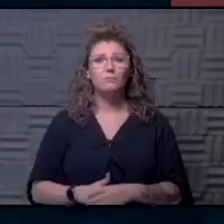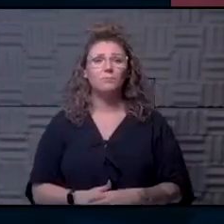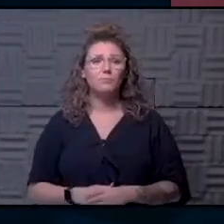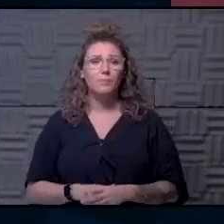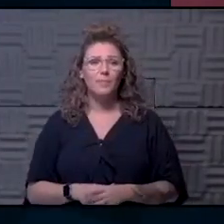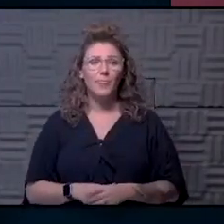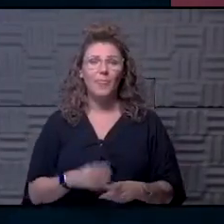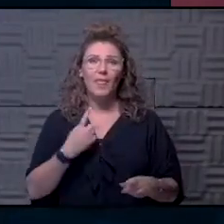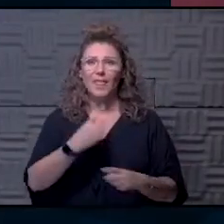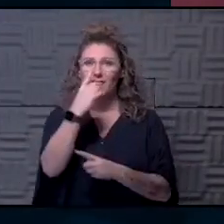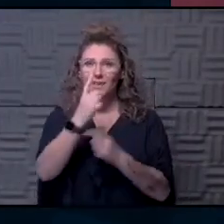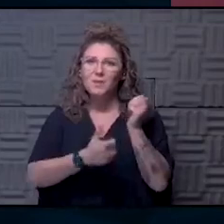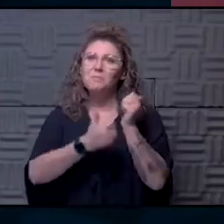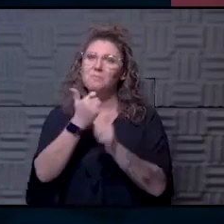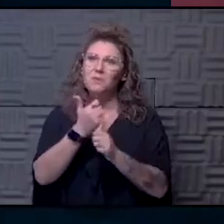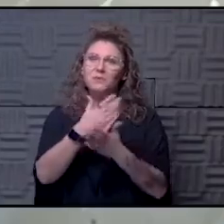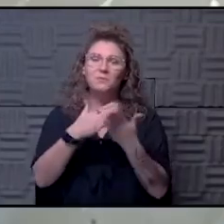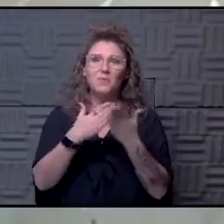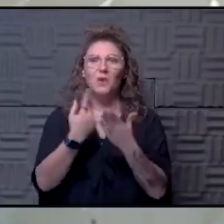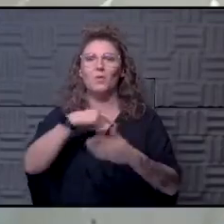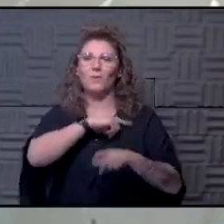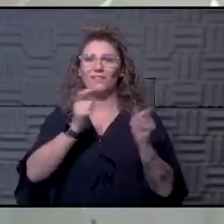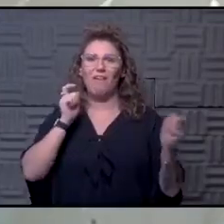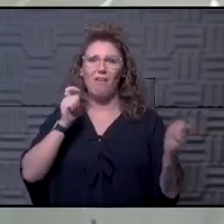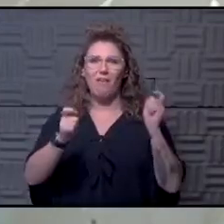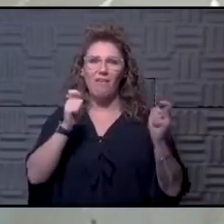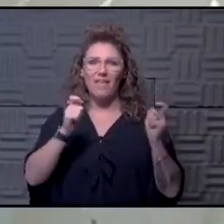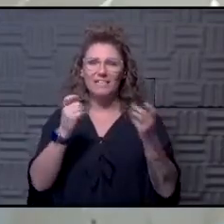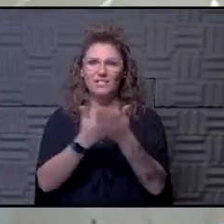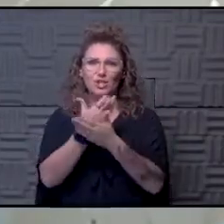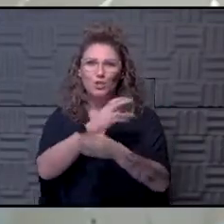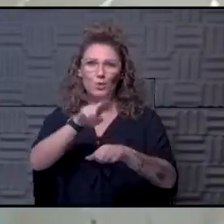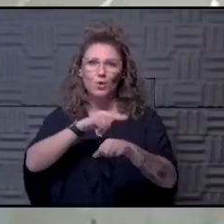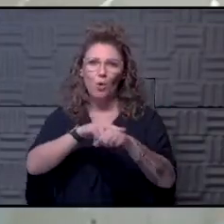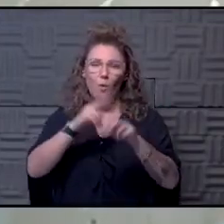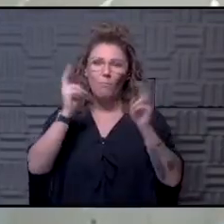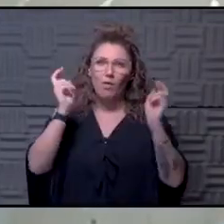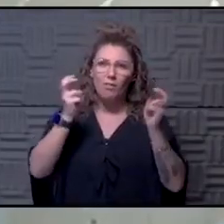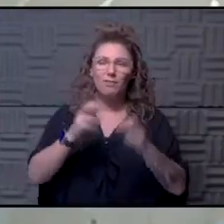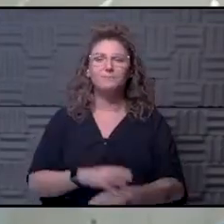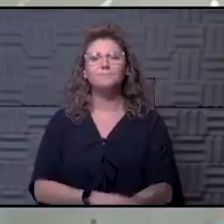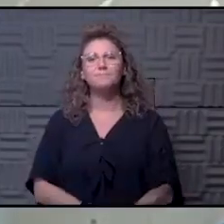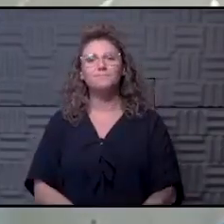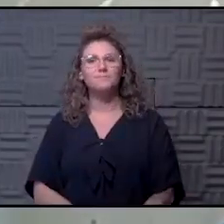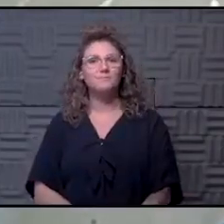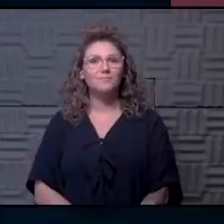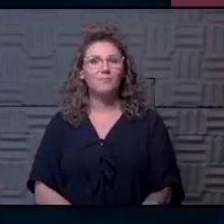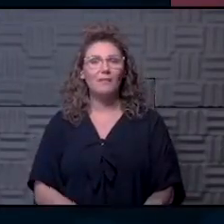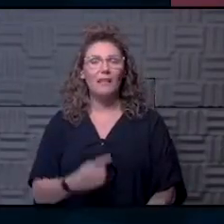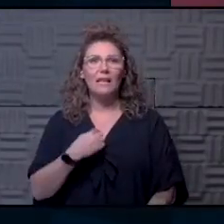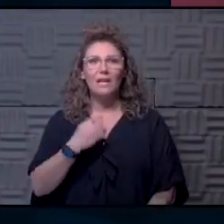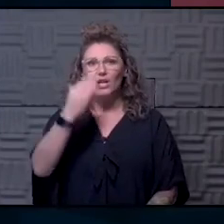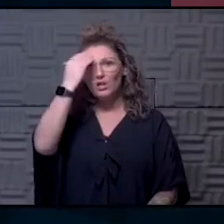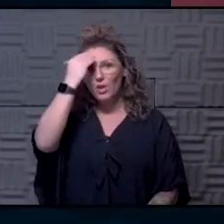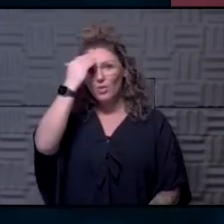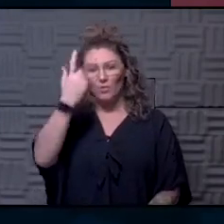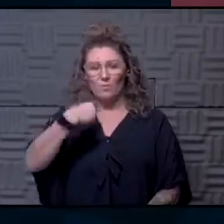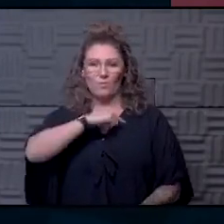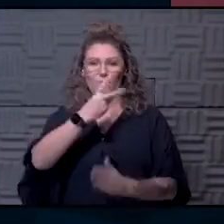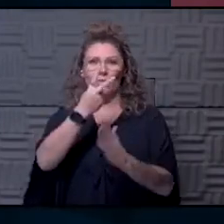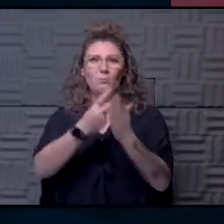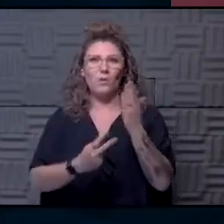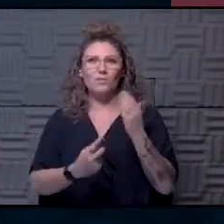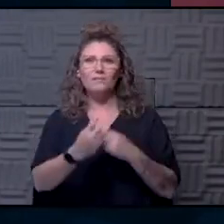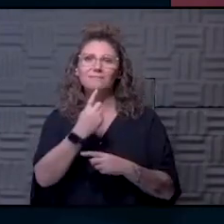Um, I think for the most part, we've kind of adjusted to it as our new normal. Um, I know she was, we were both a little